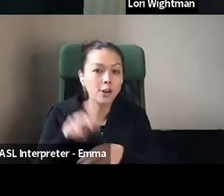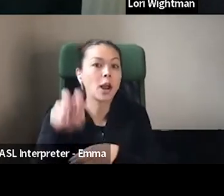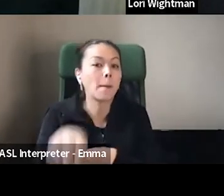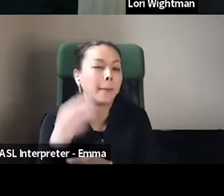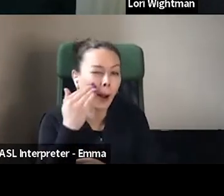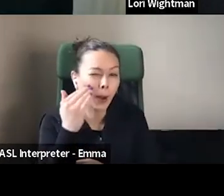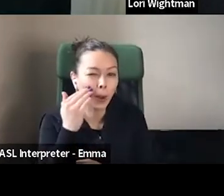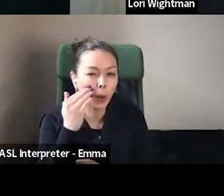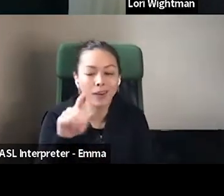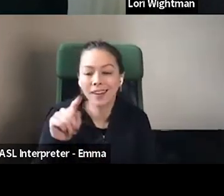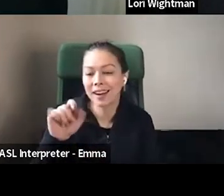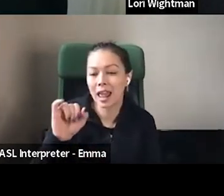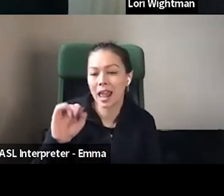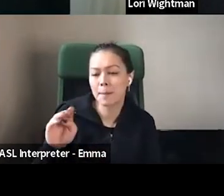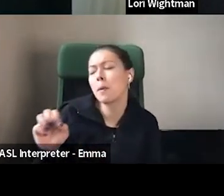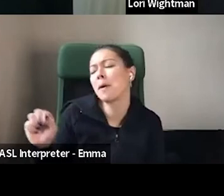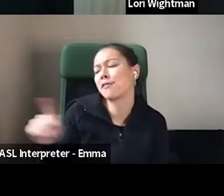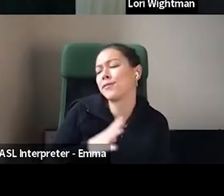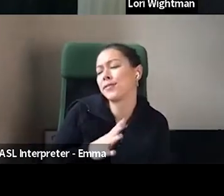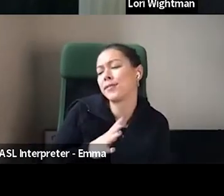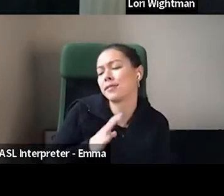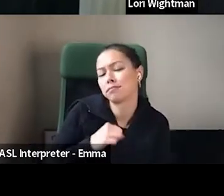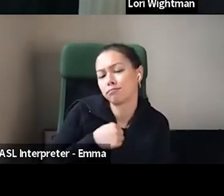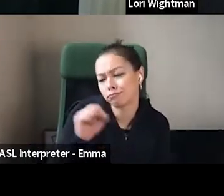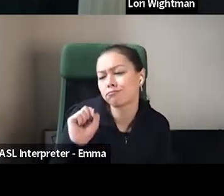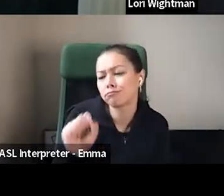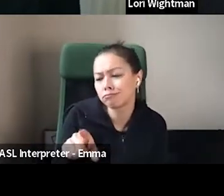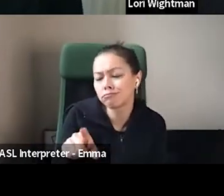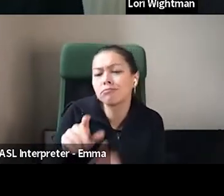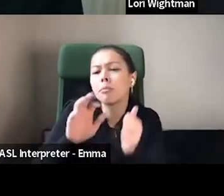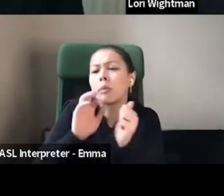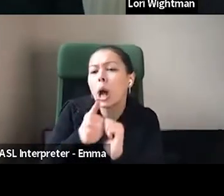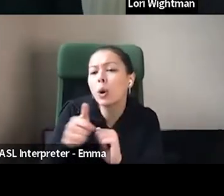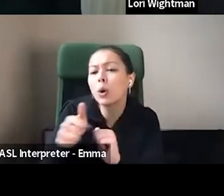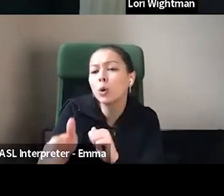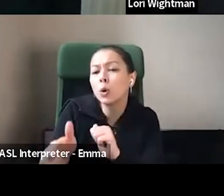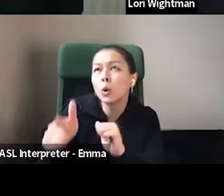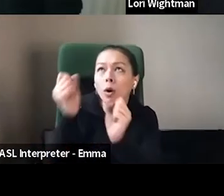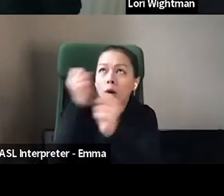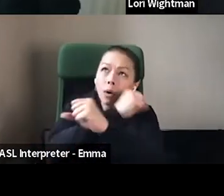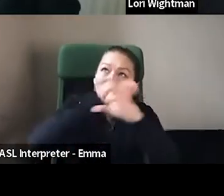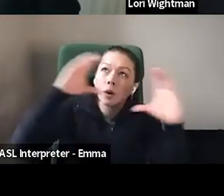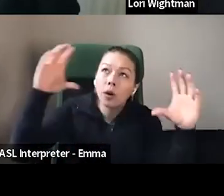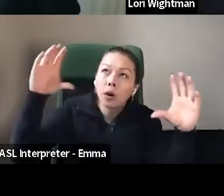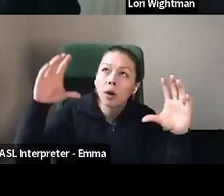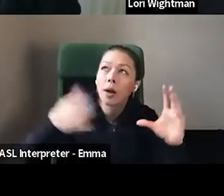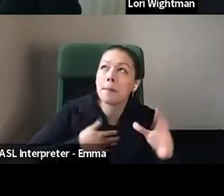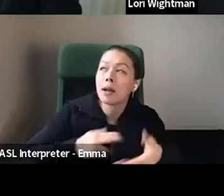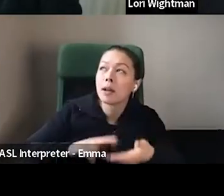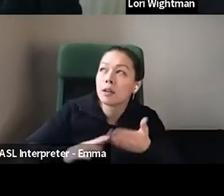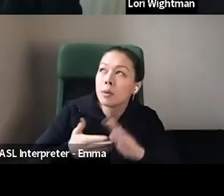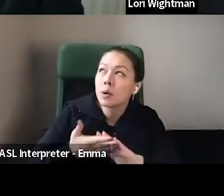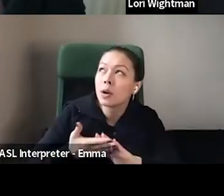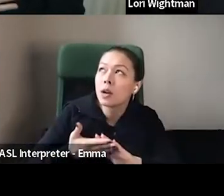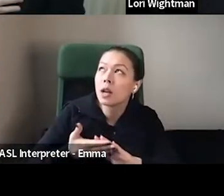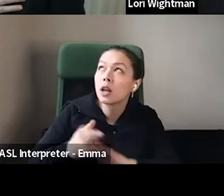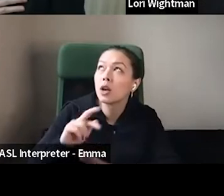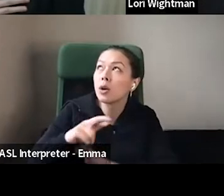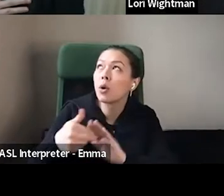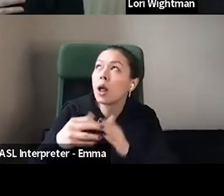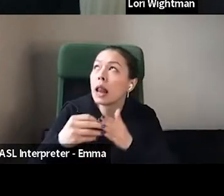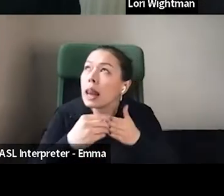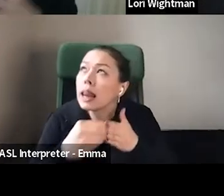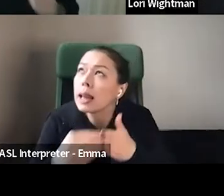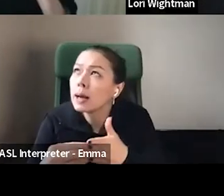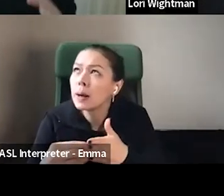leadership and your role in the community? Yeah. I think also we're really spoiled, or I feel